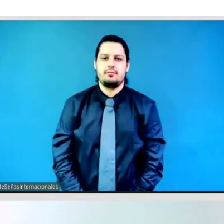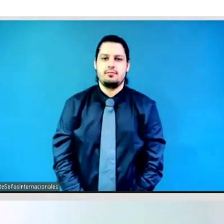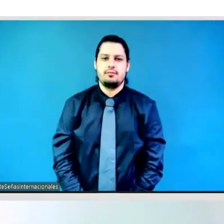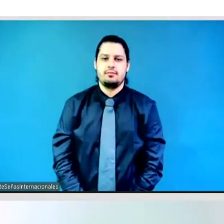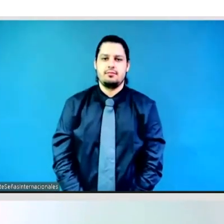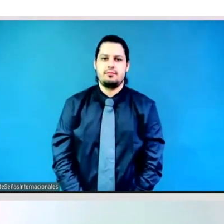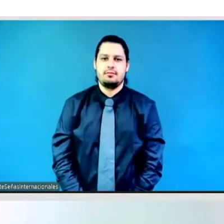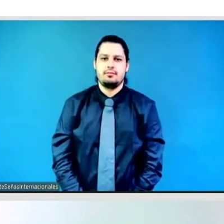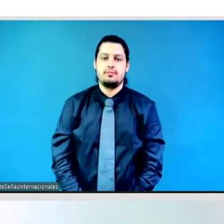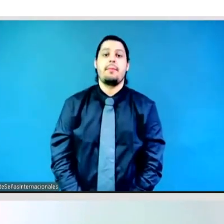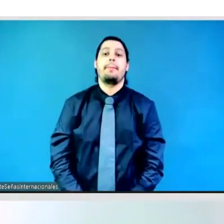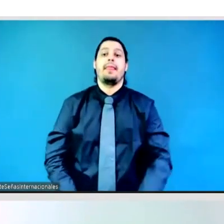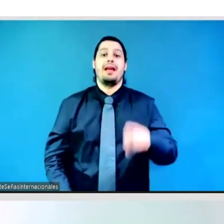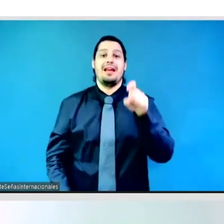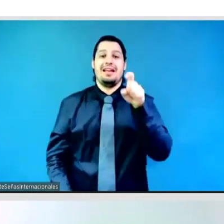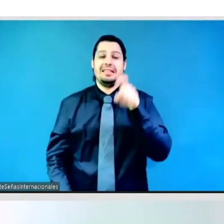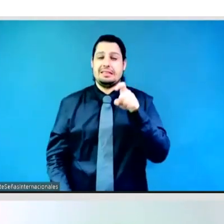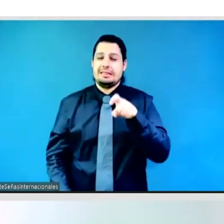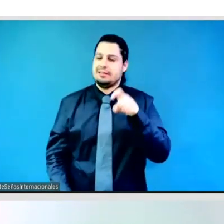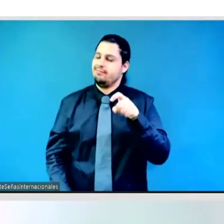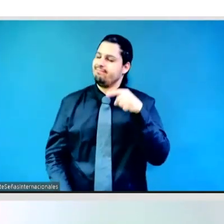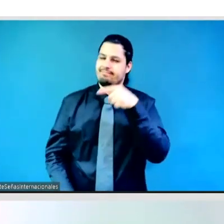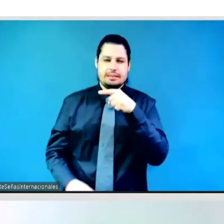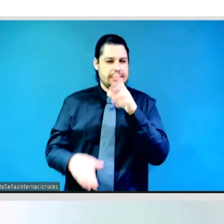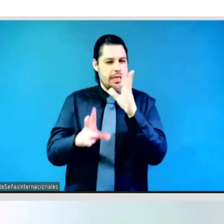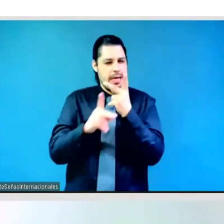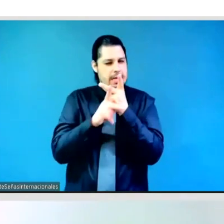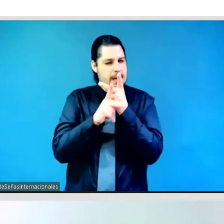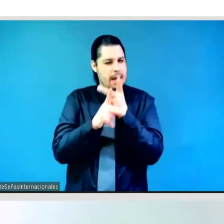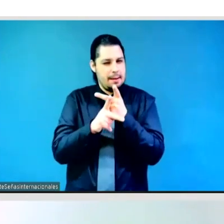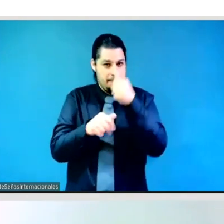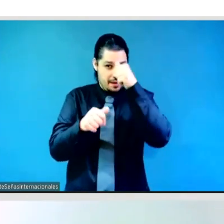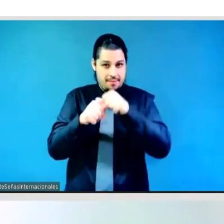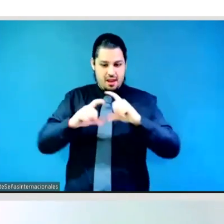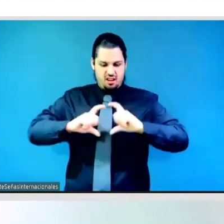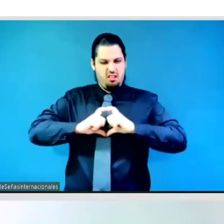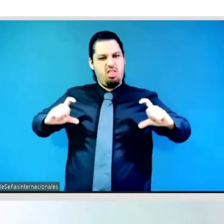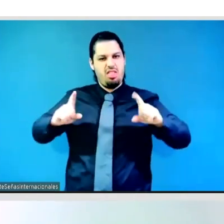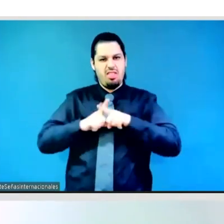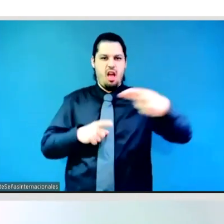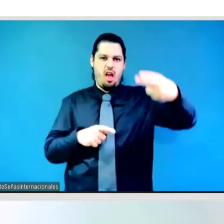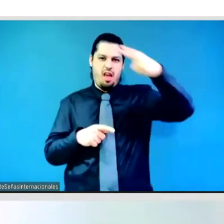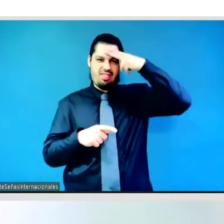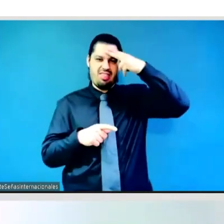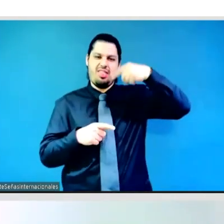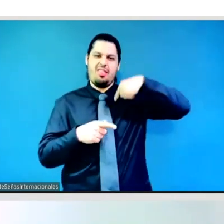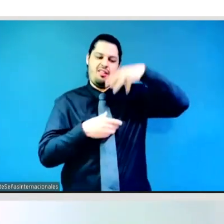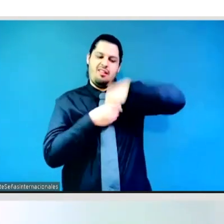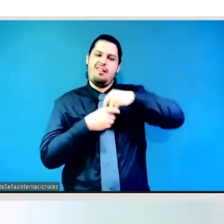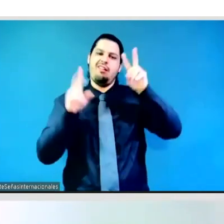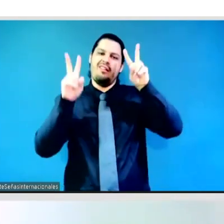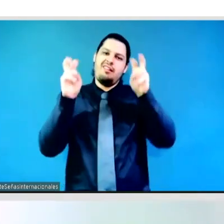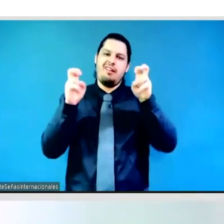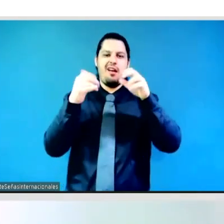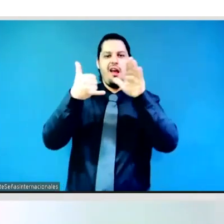organizations and movements. And when it comes to financing, we speak to investing in gender mainstreaming and gender budgeting